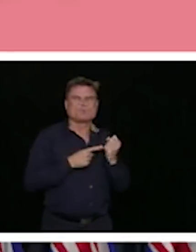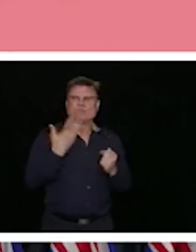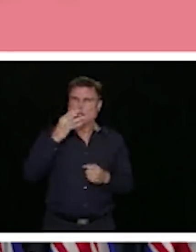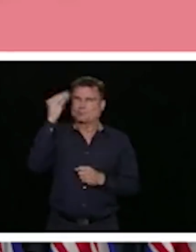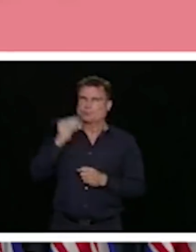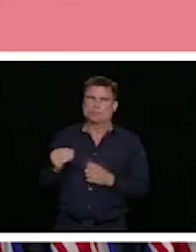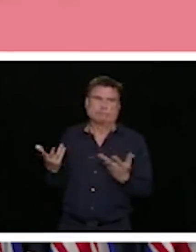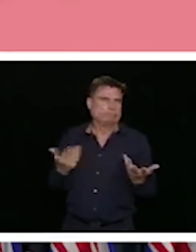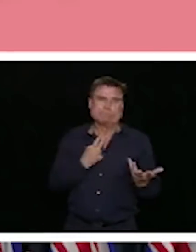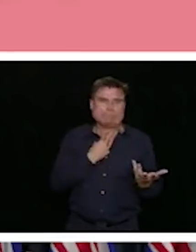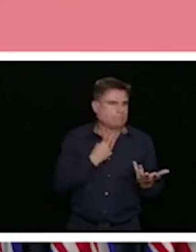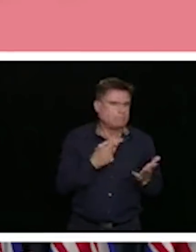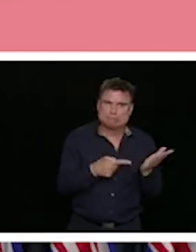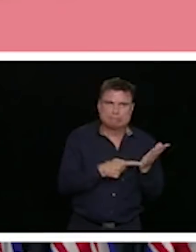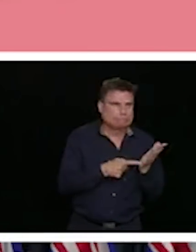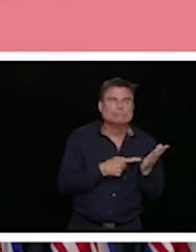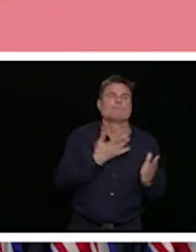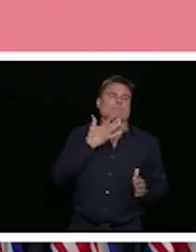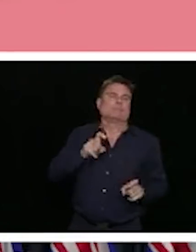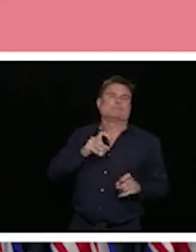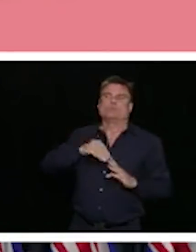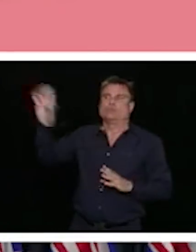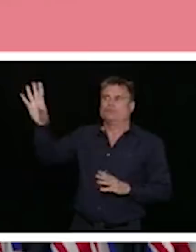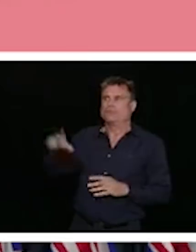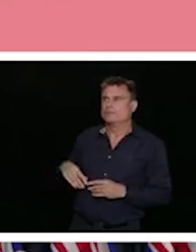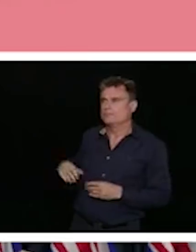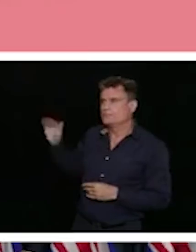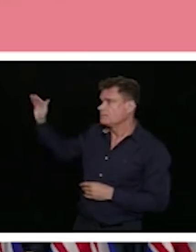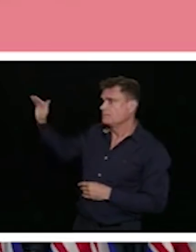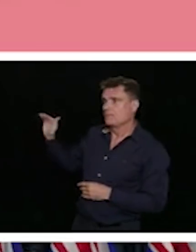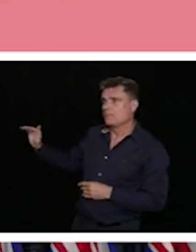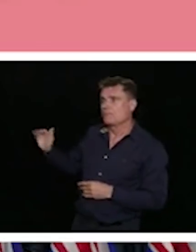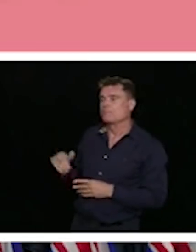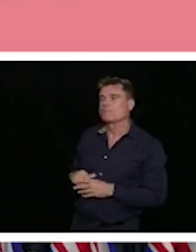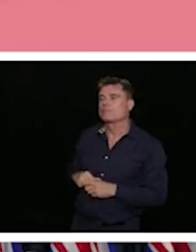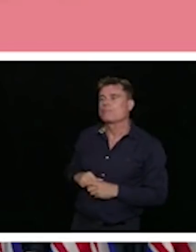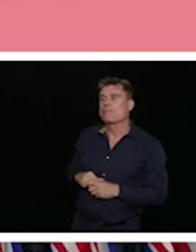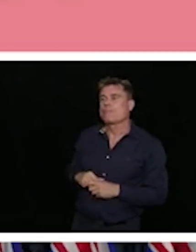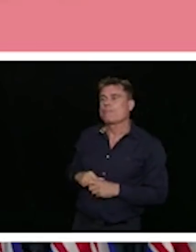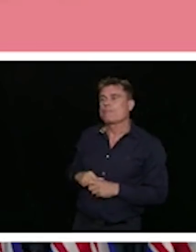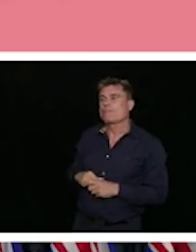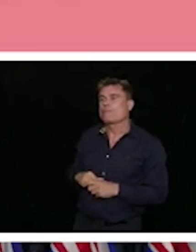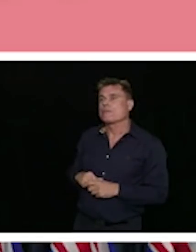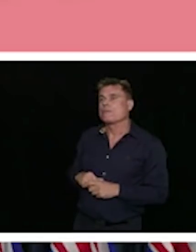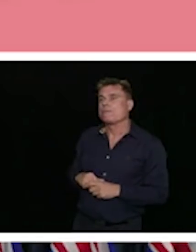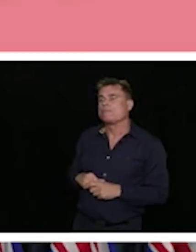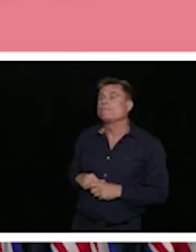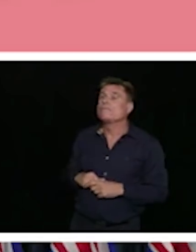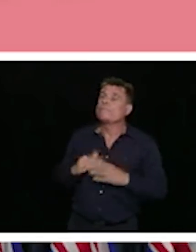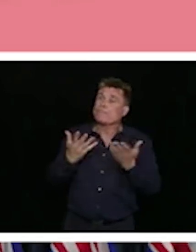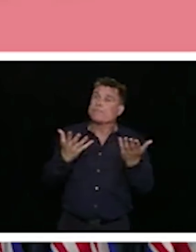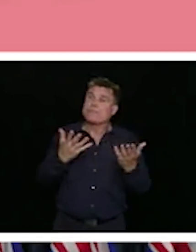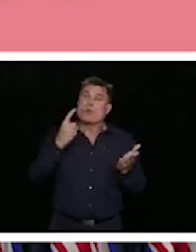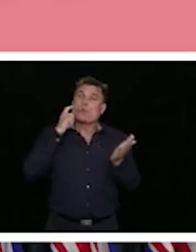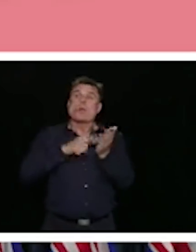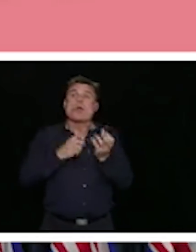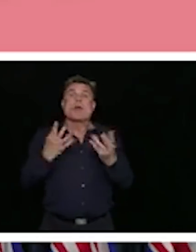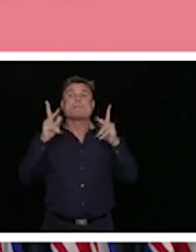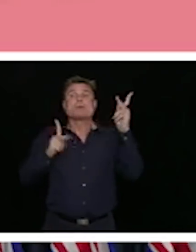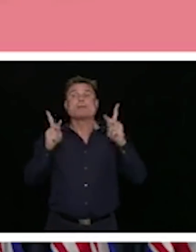things that we are seeing in our communities, where the number of people who report being homeless or under house has increased.